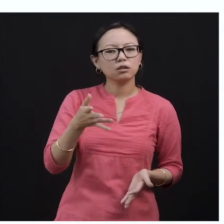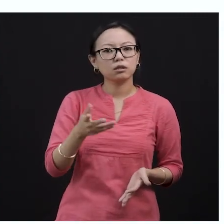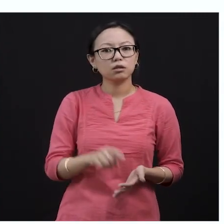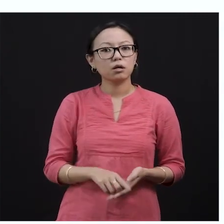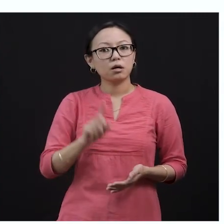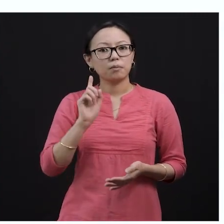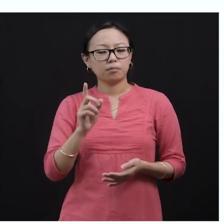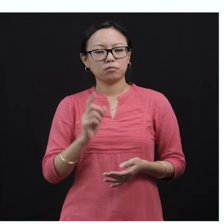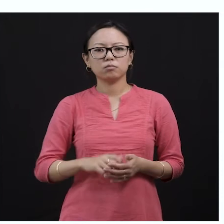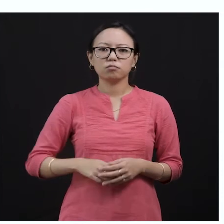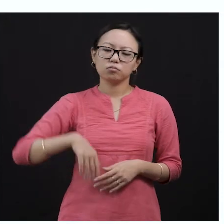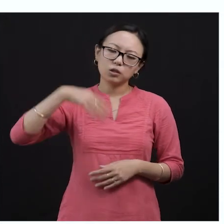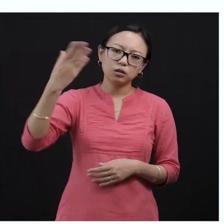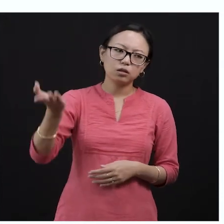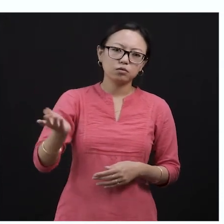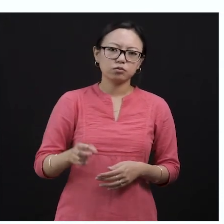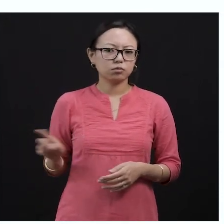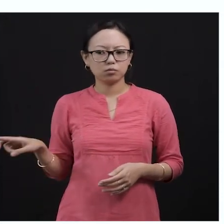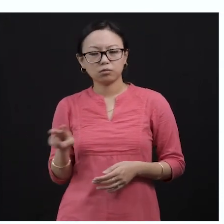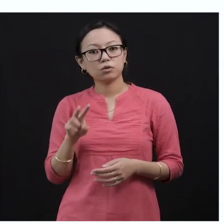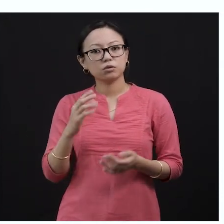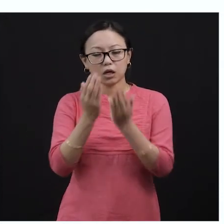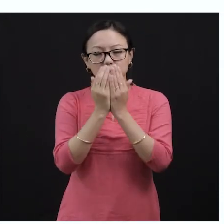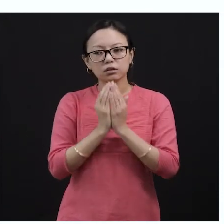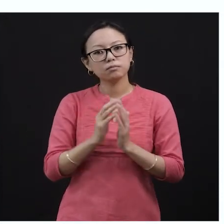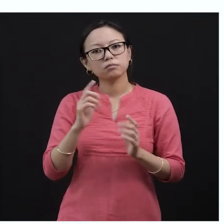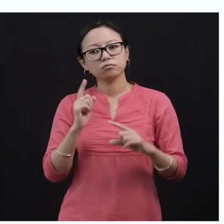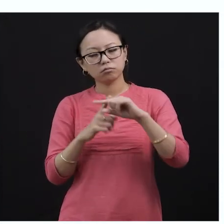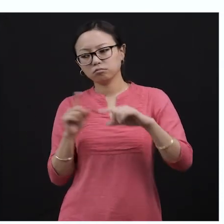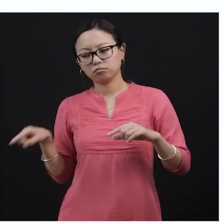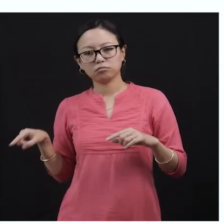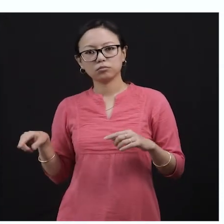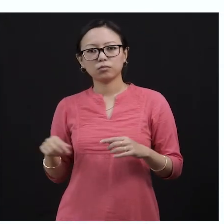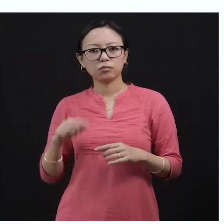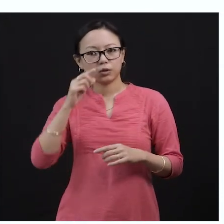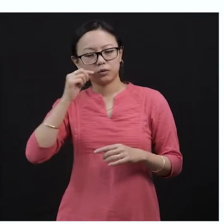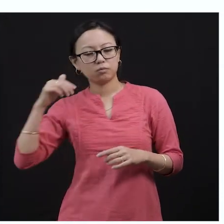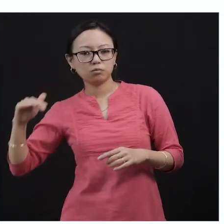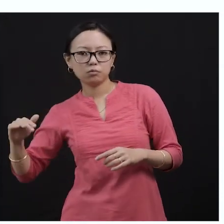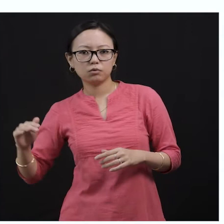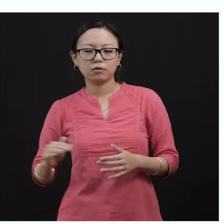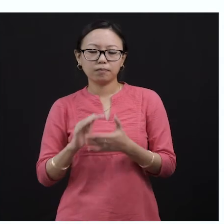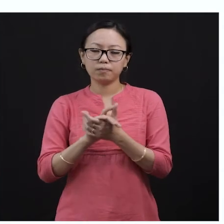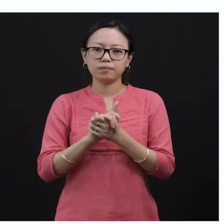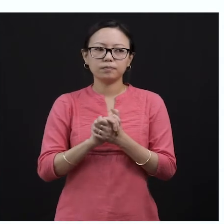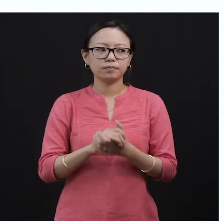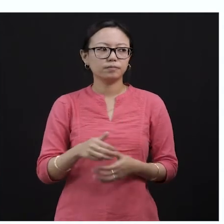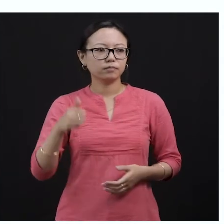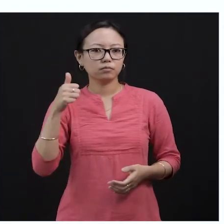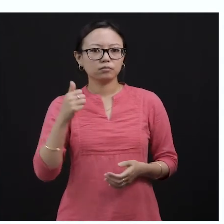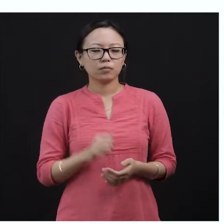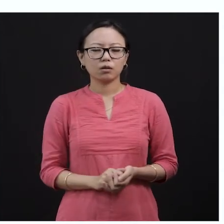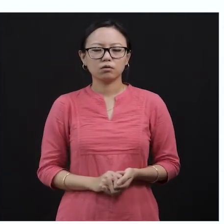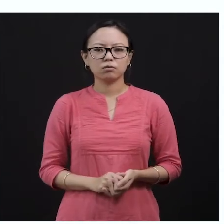become friends, okay? They are going to become friends. The squirrel noticed, okay? The squirrel saw that there are no